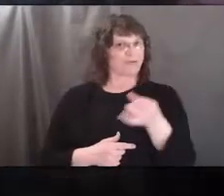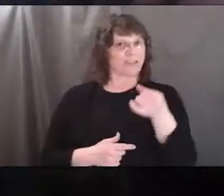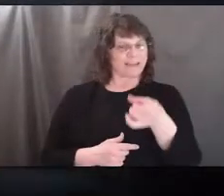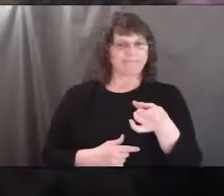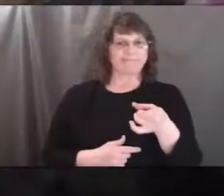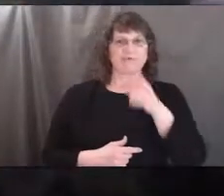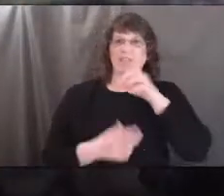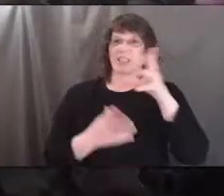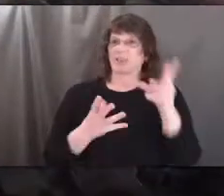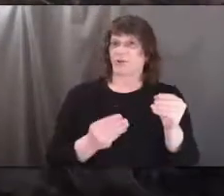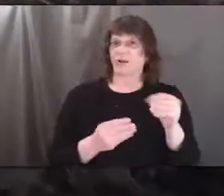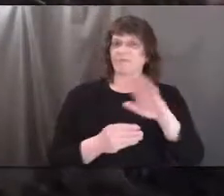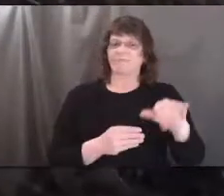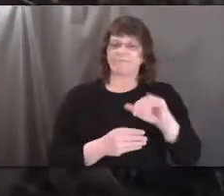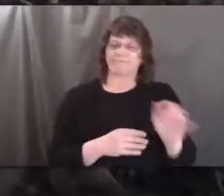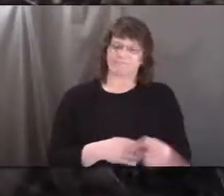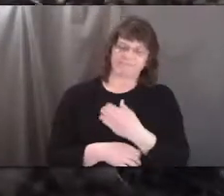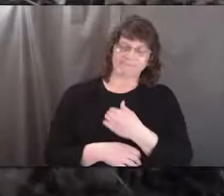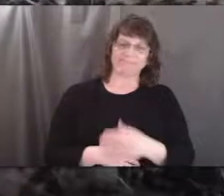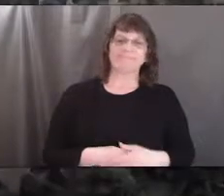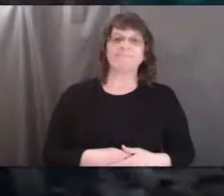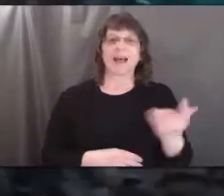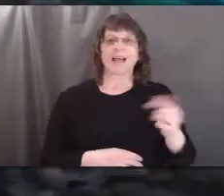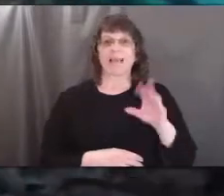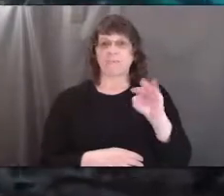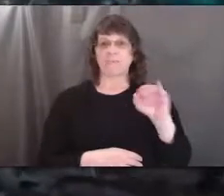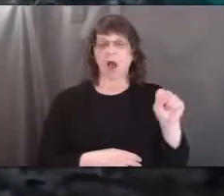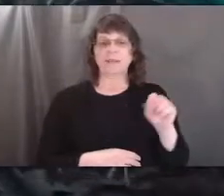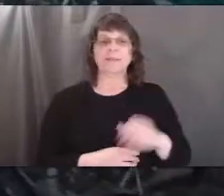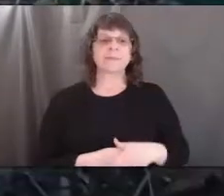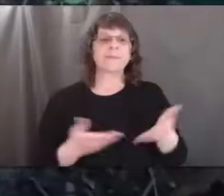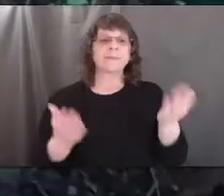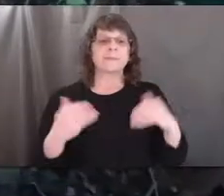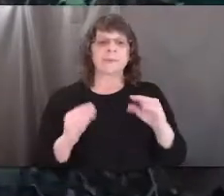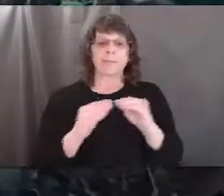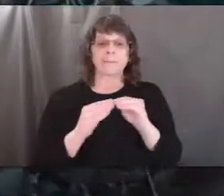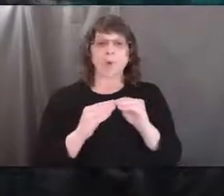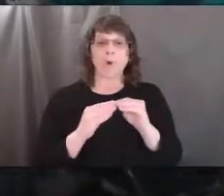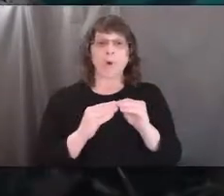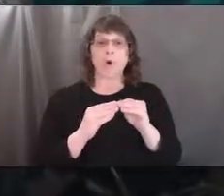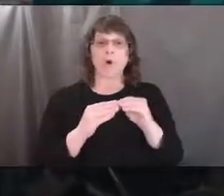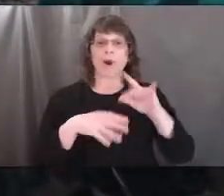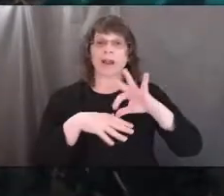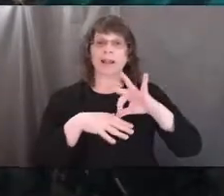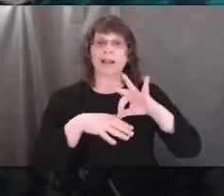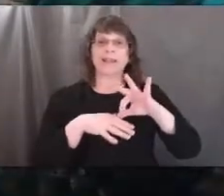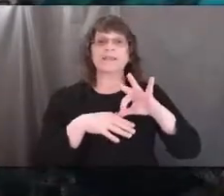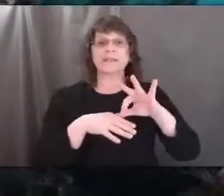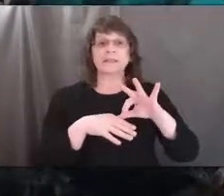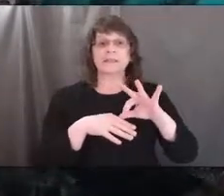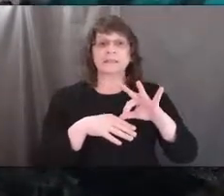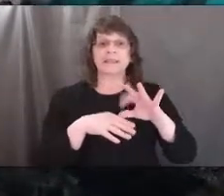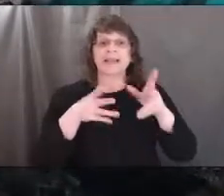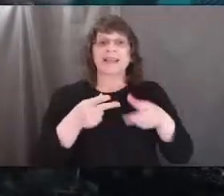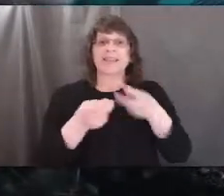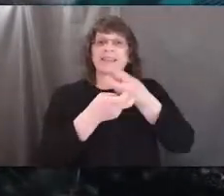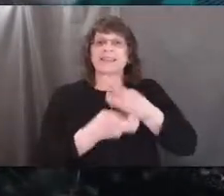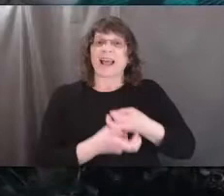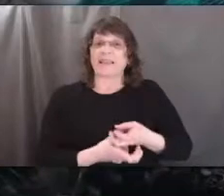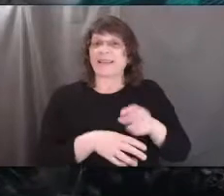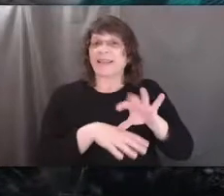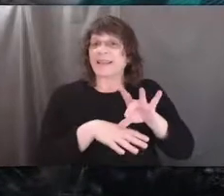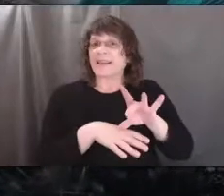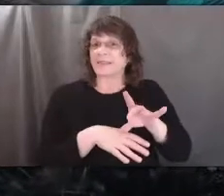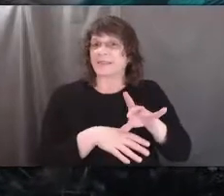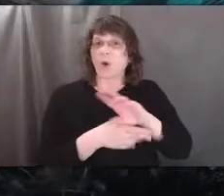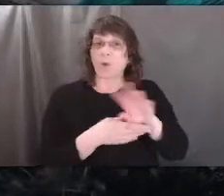and very soft. Like the moss. Here's some more skeletonized leaves is what it's called when the fleshy